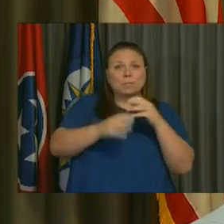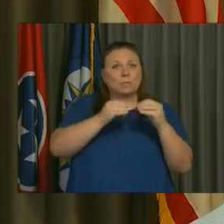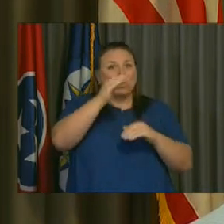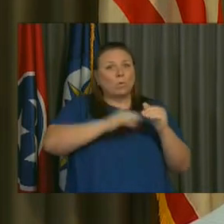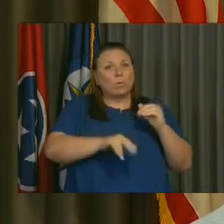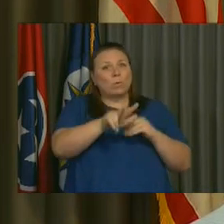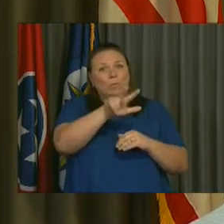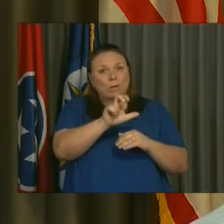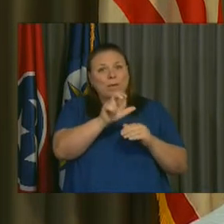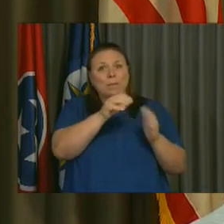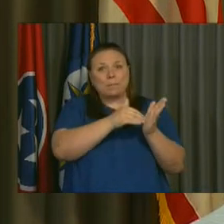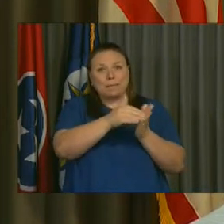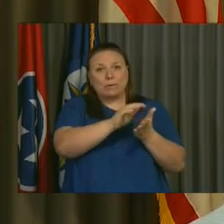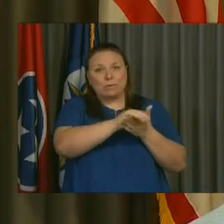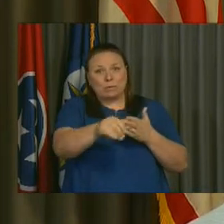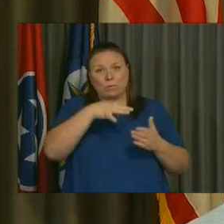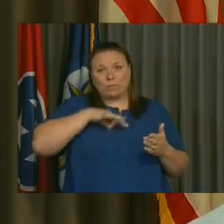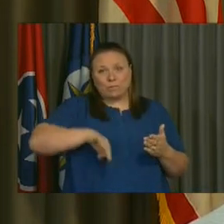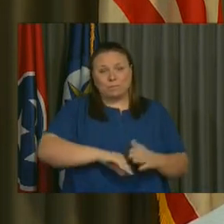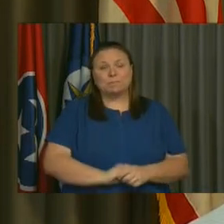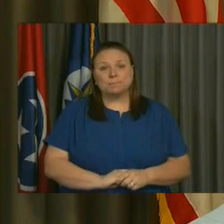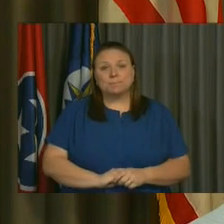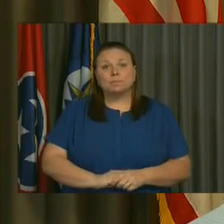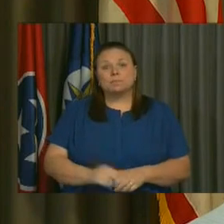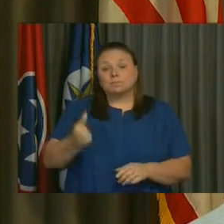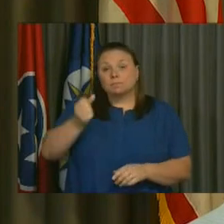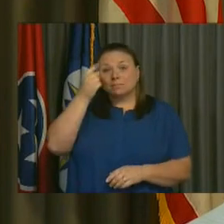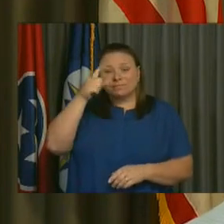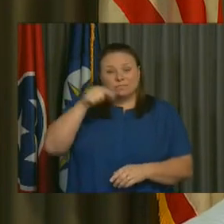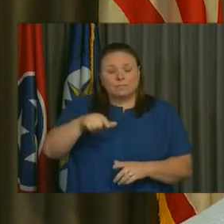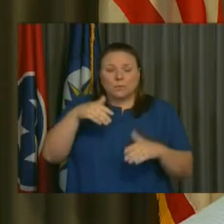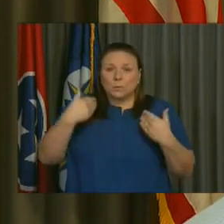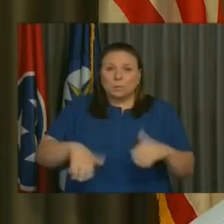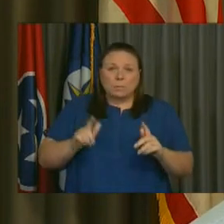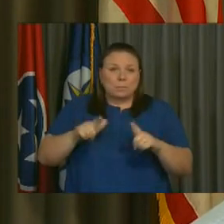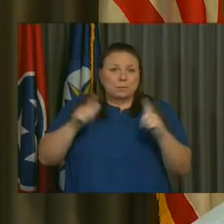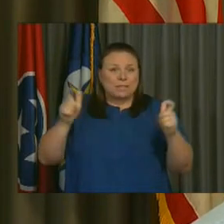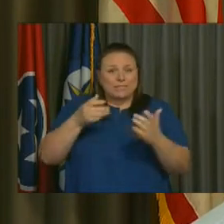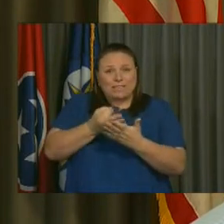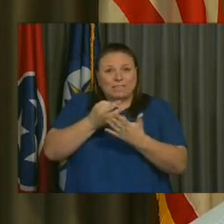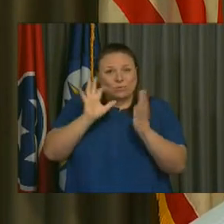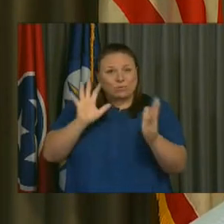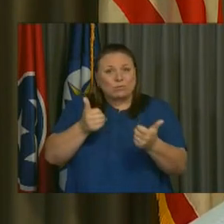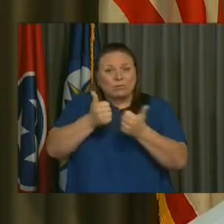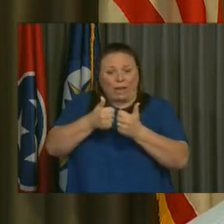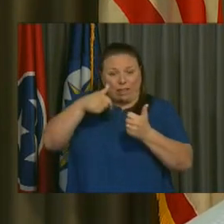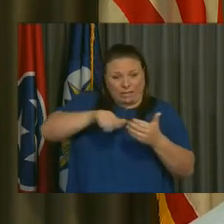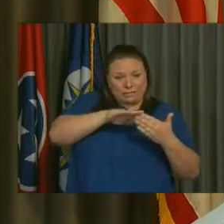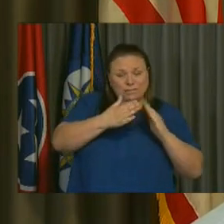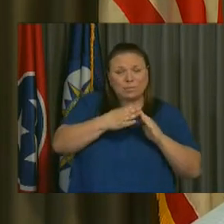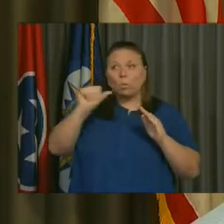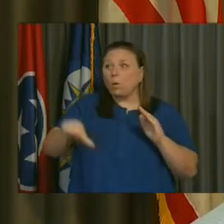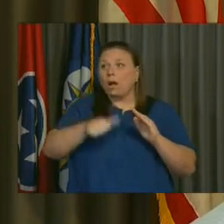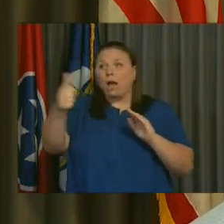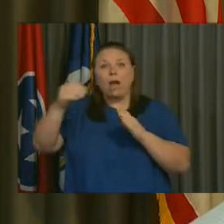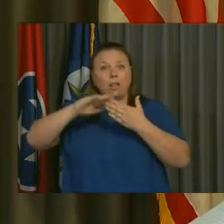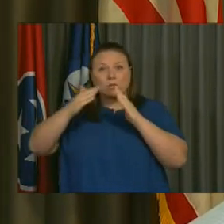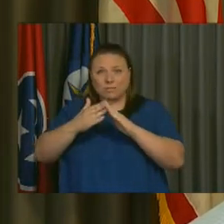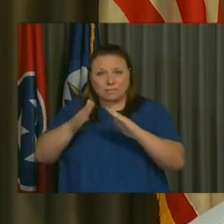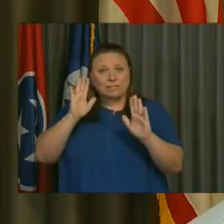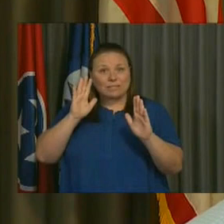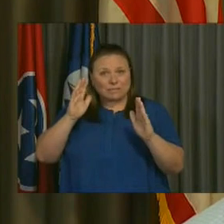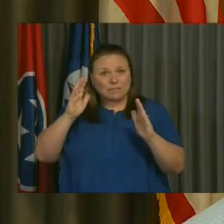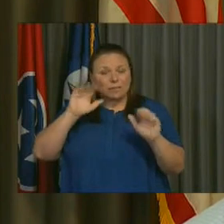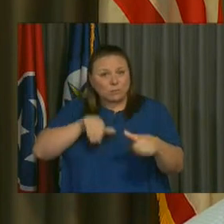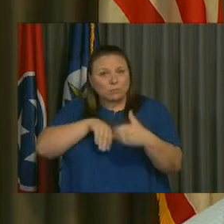million in missing revenue. This will be the greatest financial challenge that this city, or any other American city for that matter, has